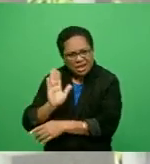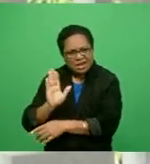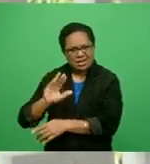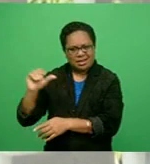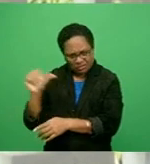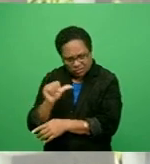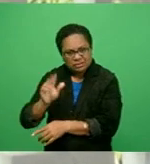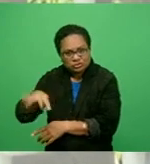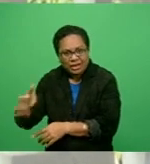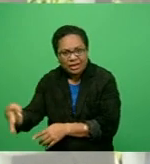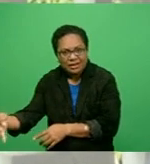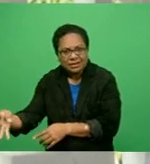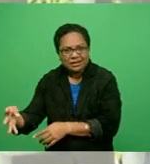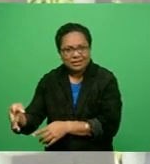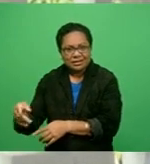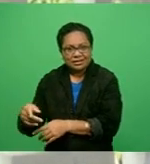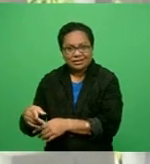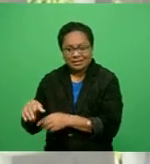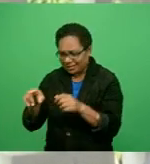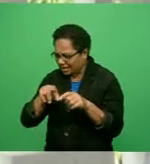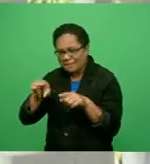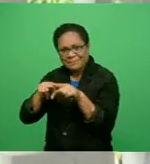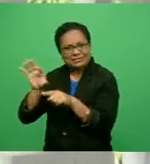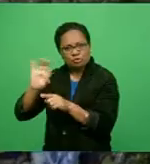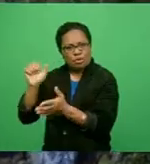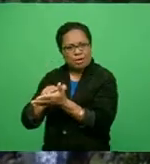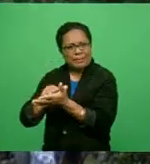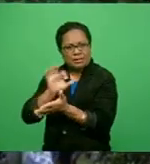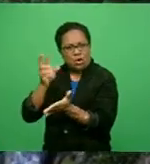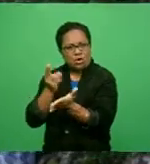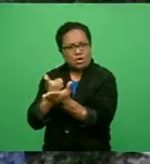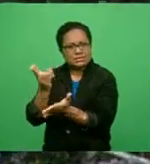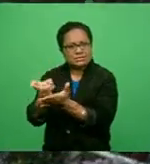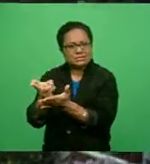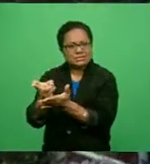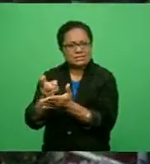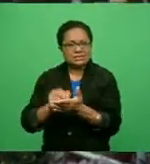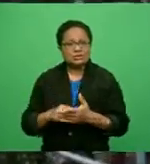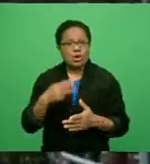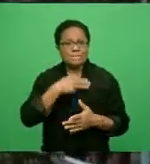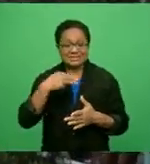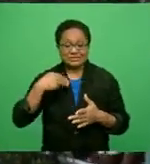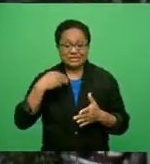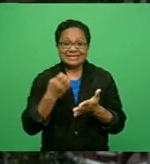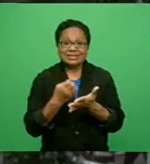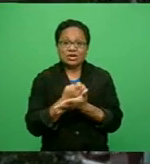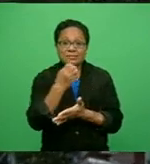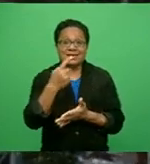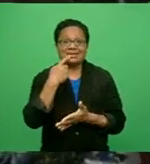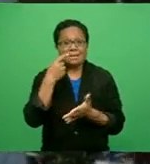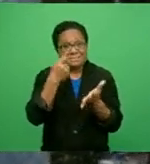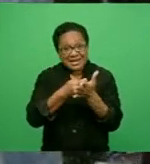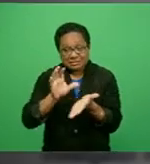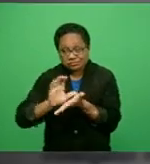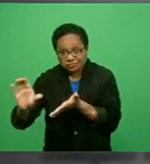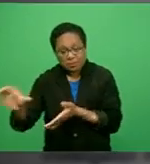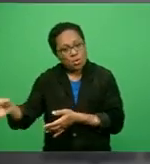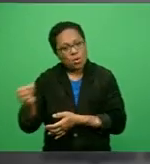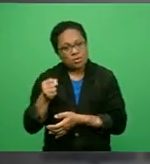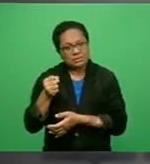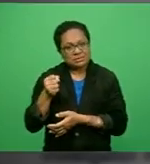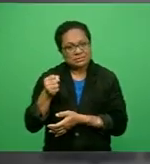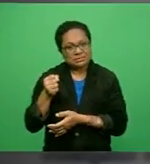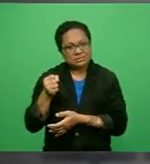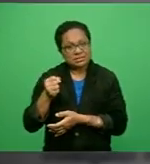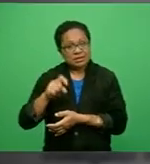It is not good governance, not in my books. The Ministry of Economy has suspended grant payments to U.S.P. until